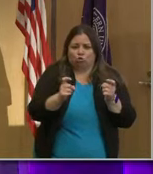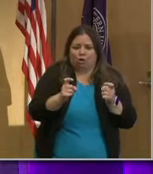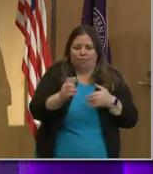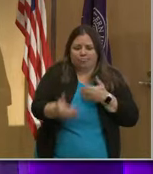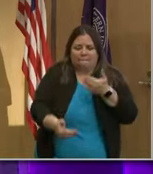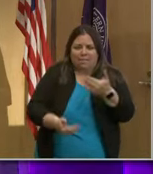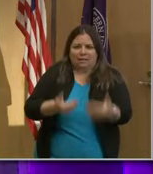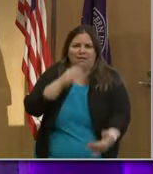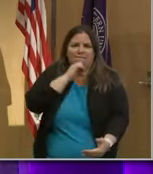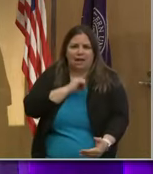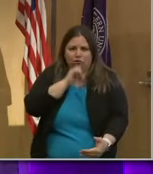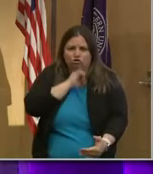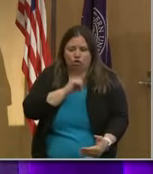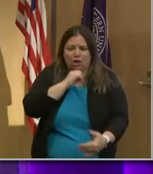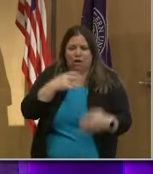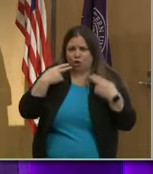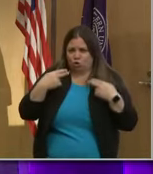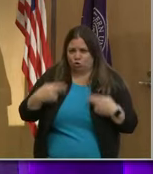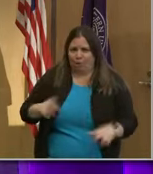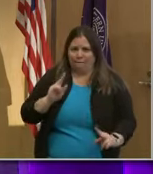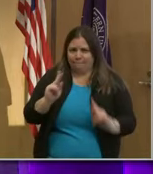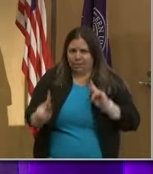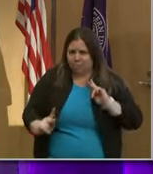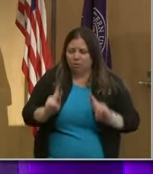in human beings.